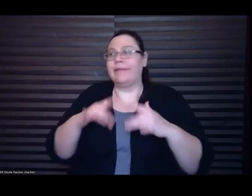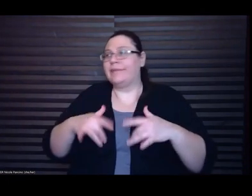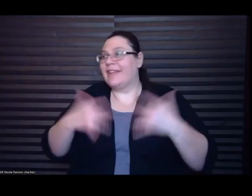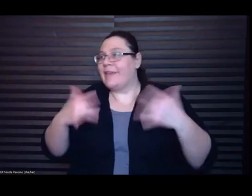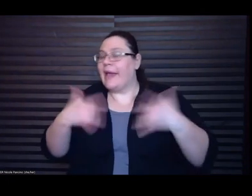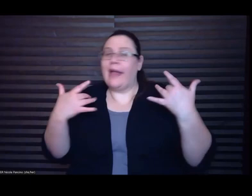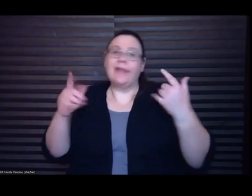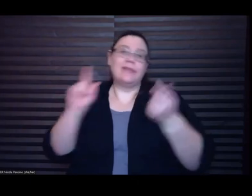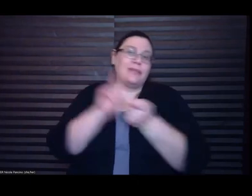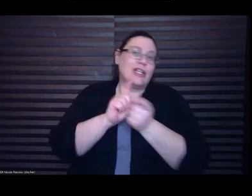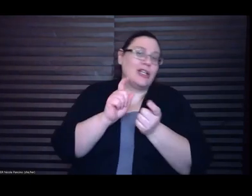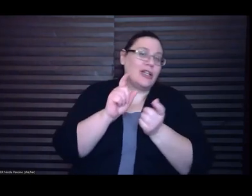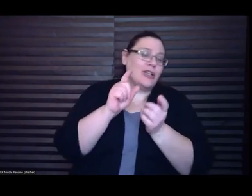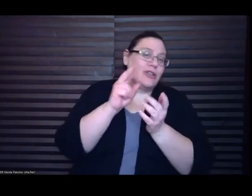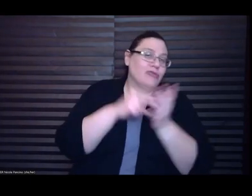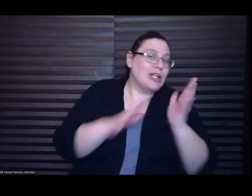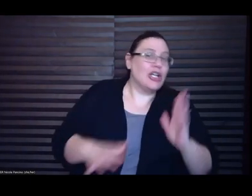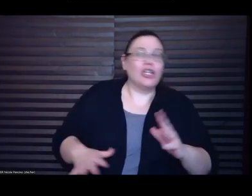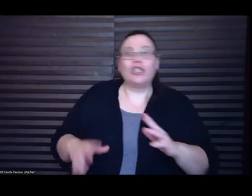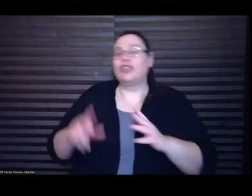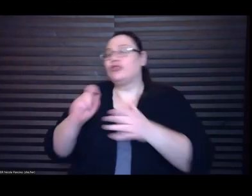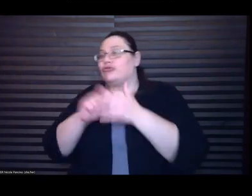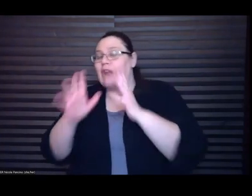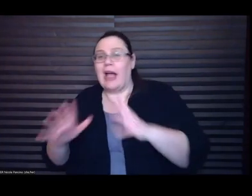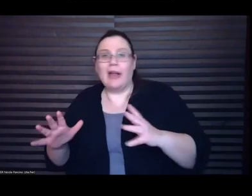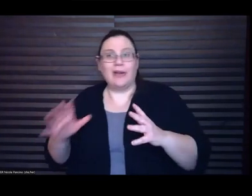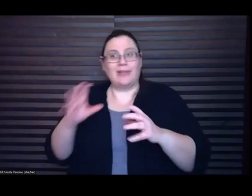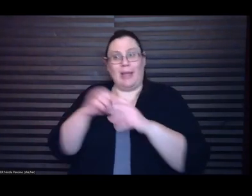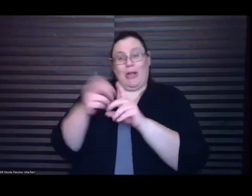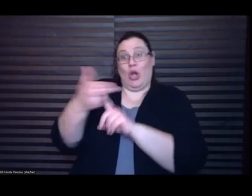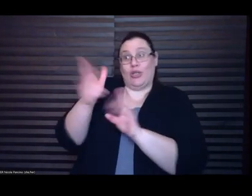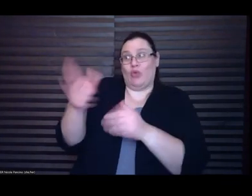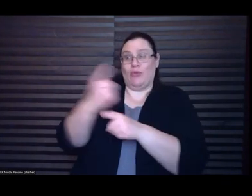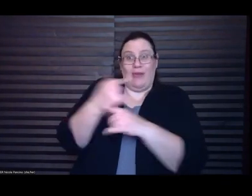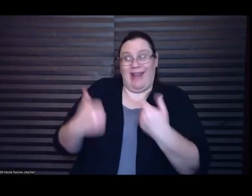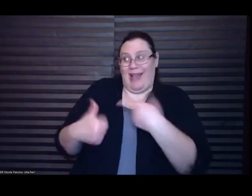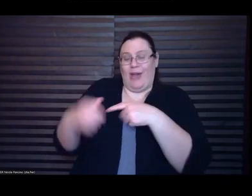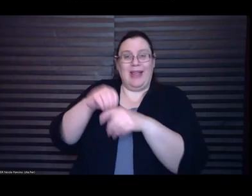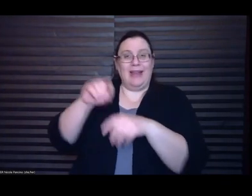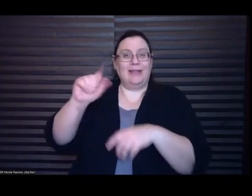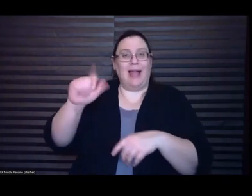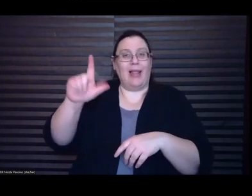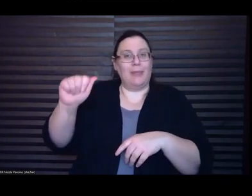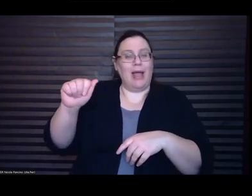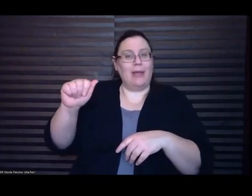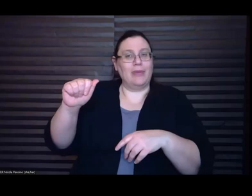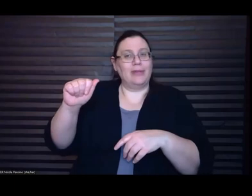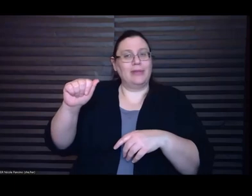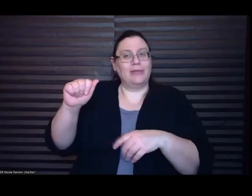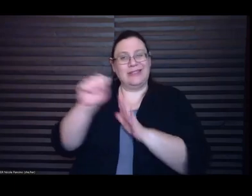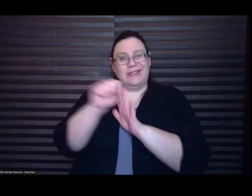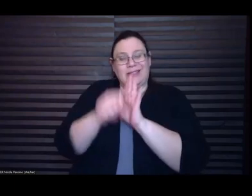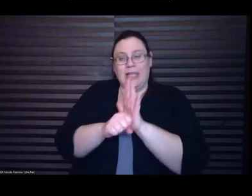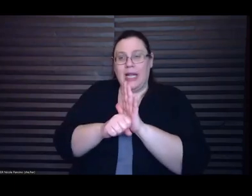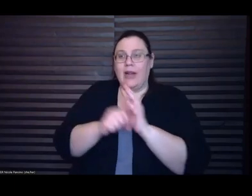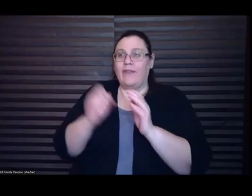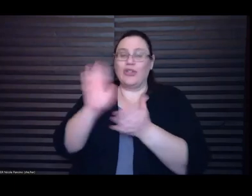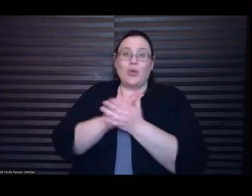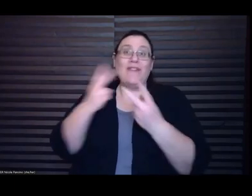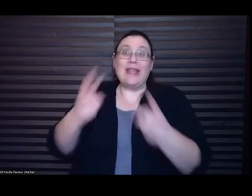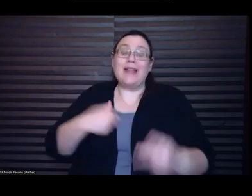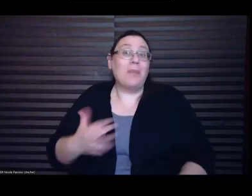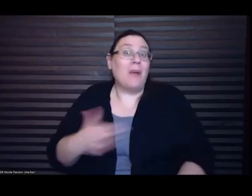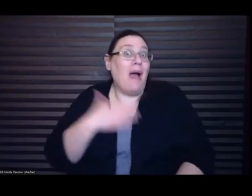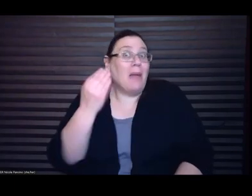in a hotel room right now I'm like in Alabama like doing a school visit and I love I'm so happy I'm just like I'm just like oh talking to people in person it's like the best